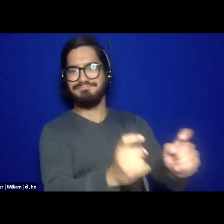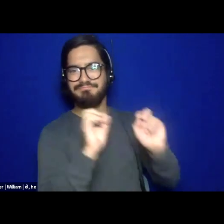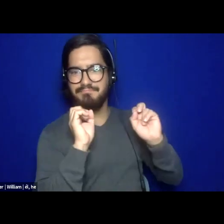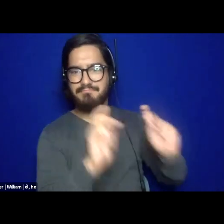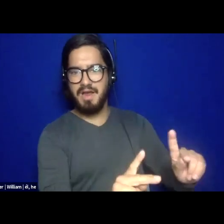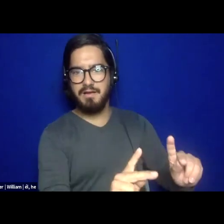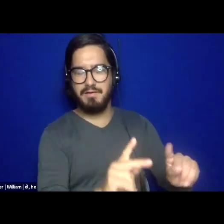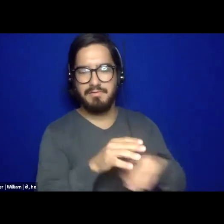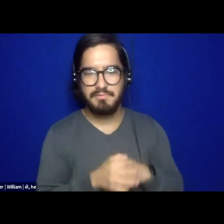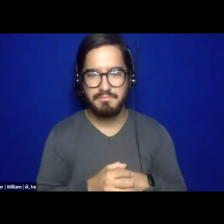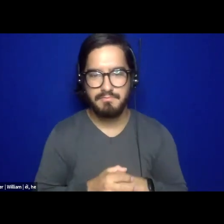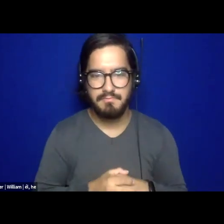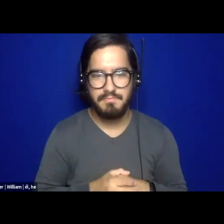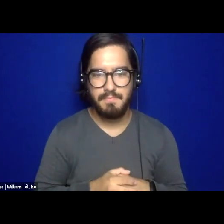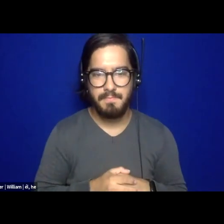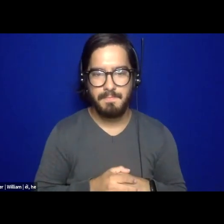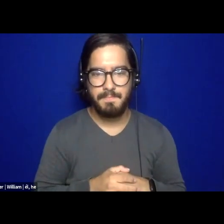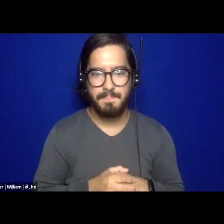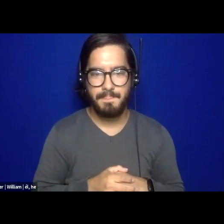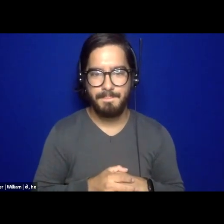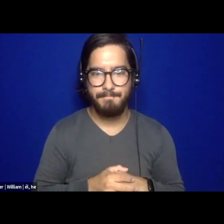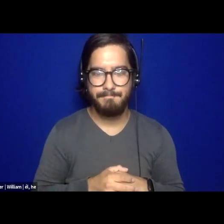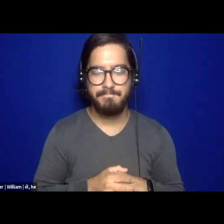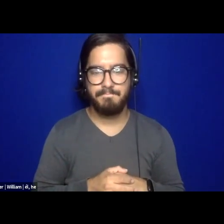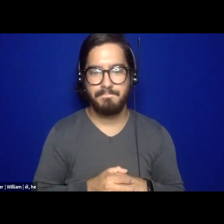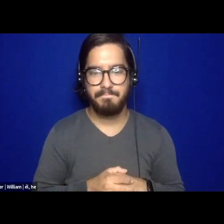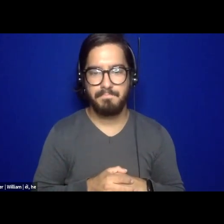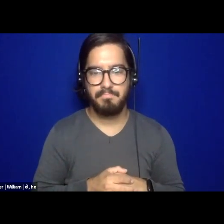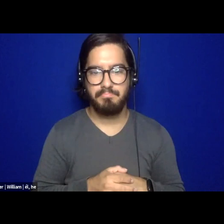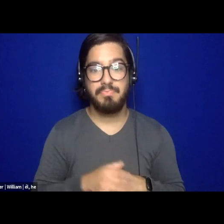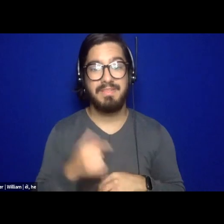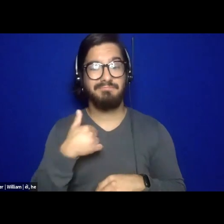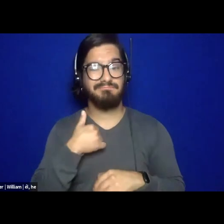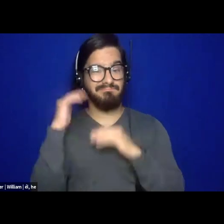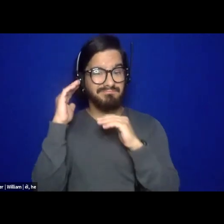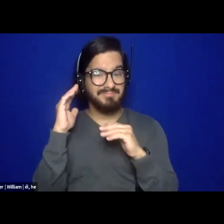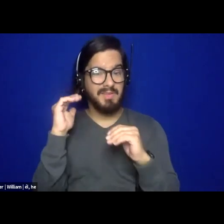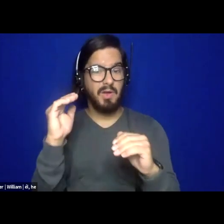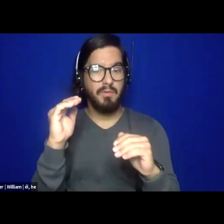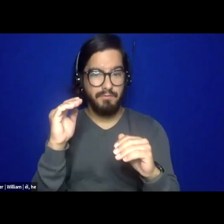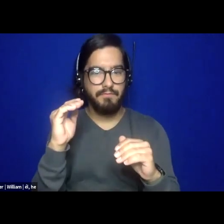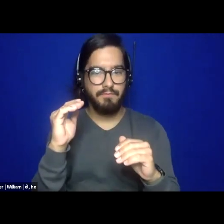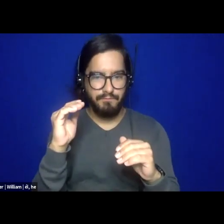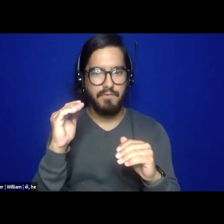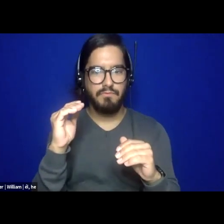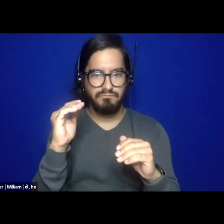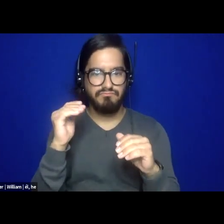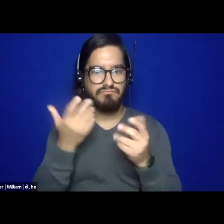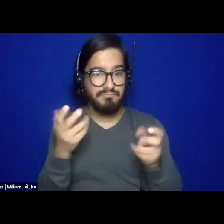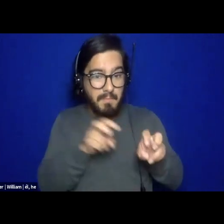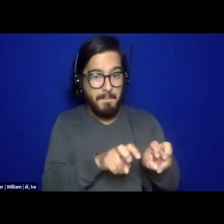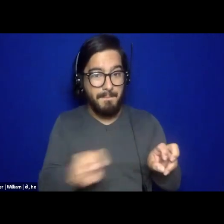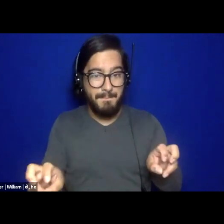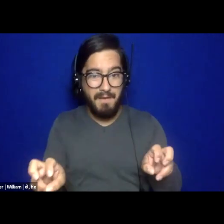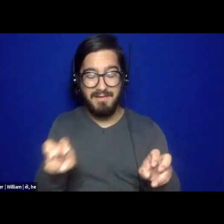amazing folk, and I am praying that I can do justice. I thank you for